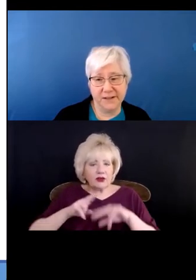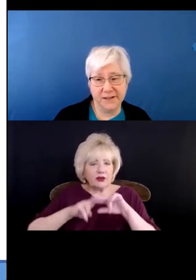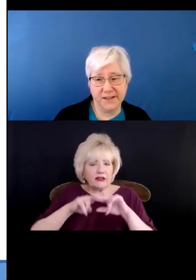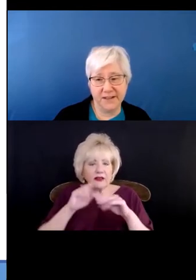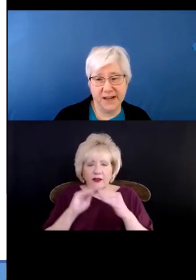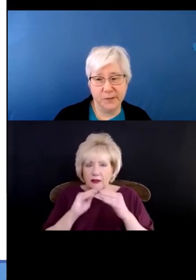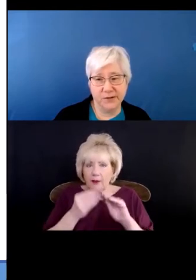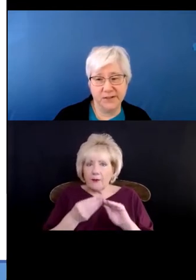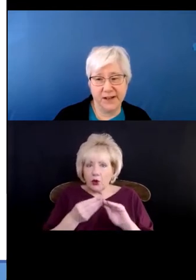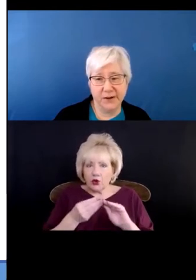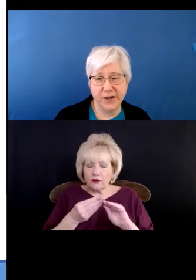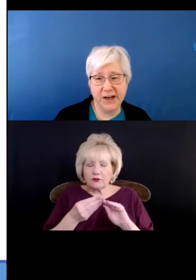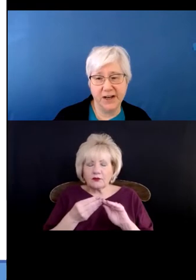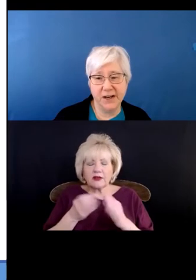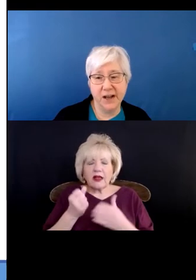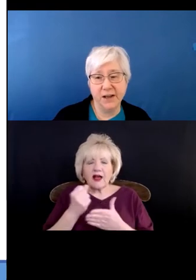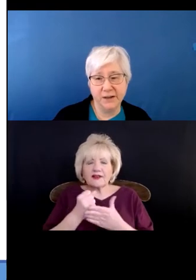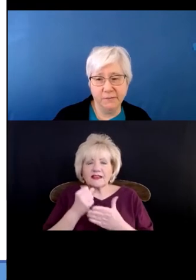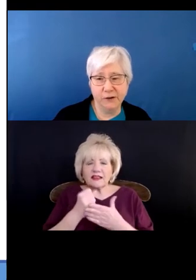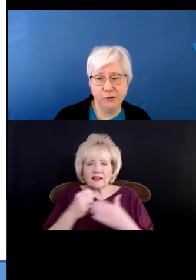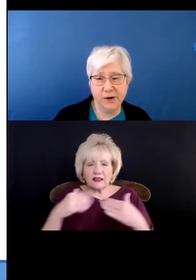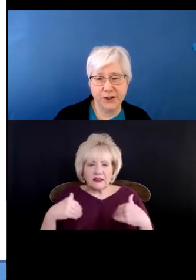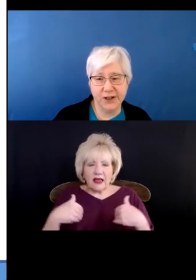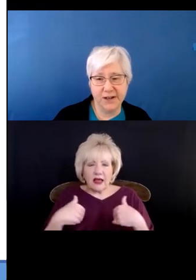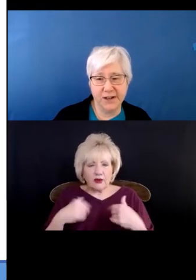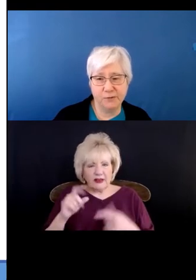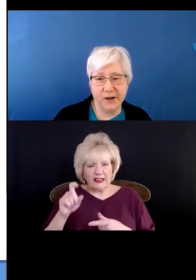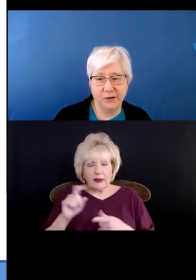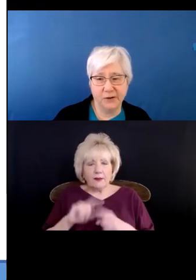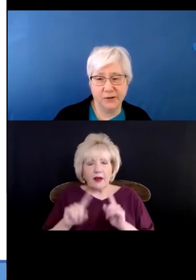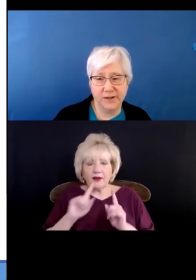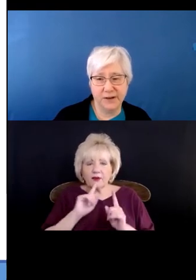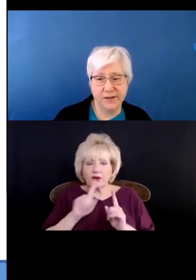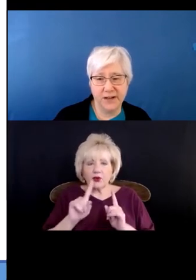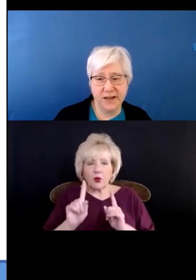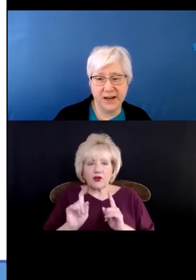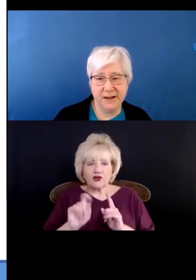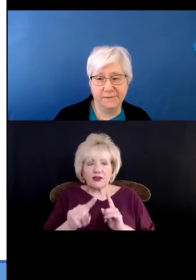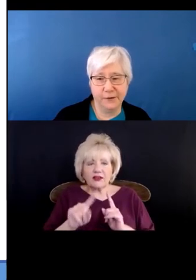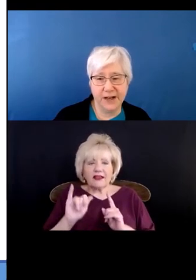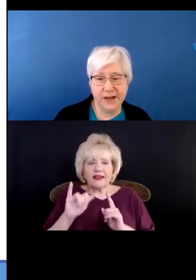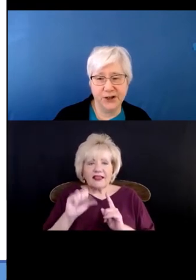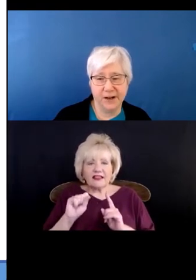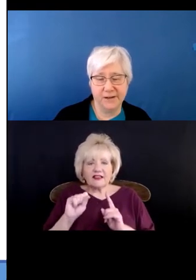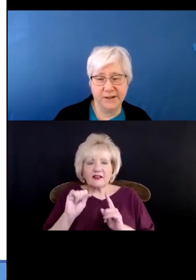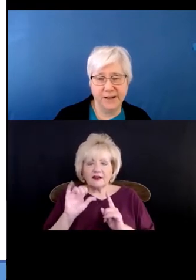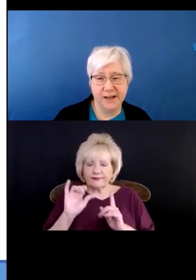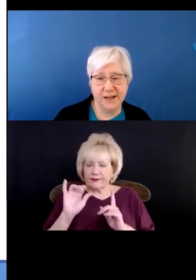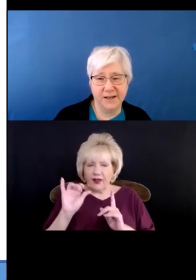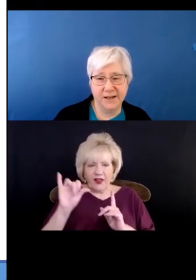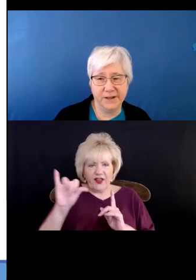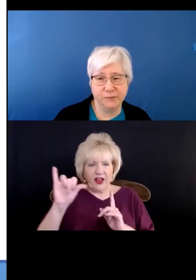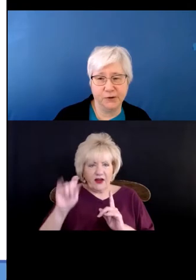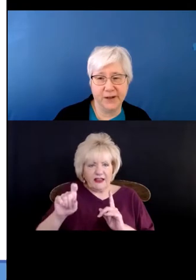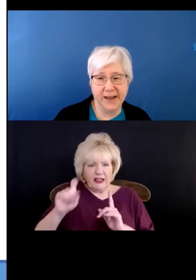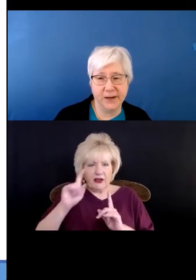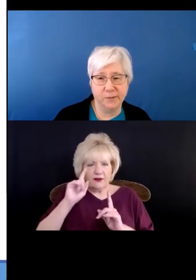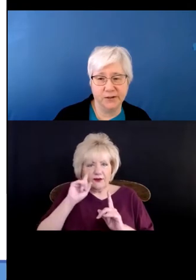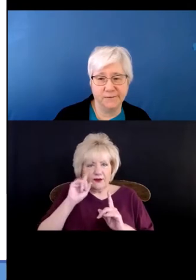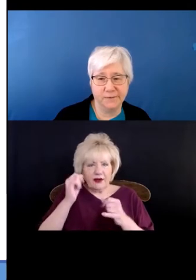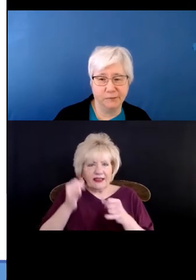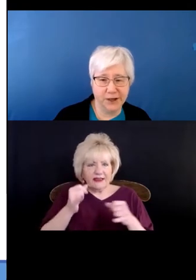of assistance animals that are needed. The real question is whether there is a need for each of the individual